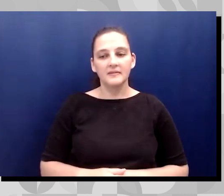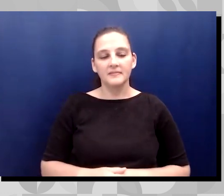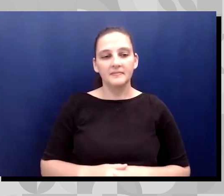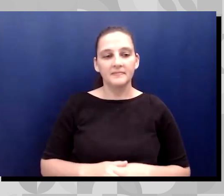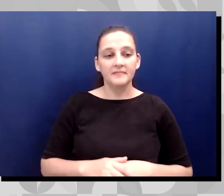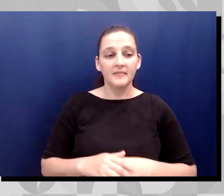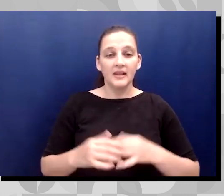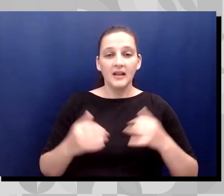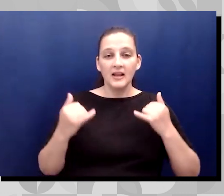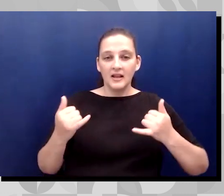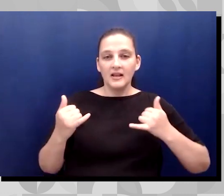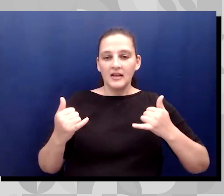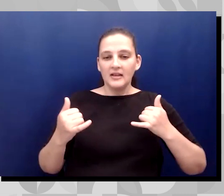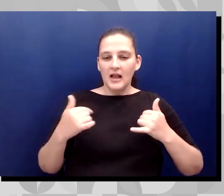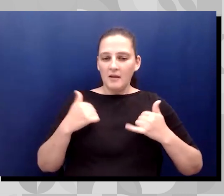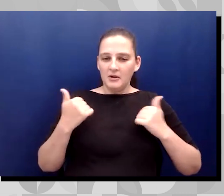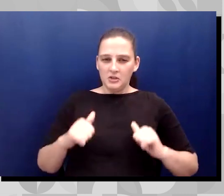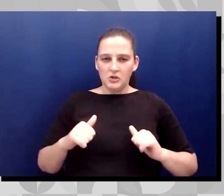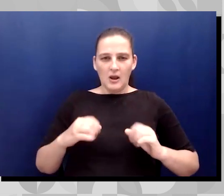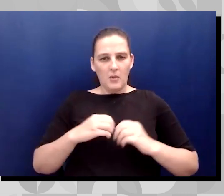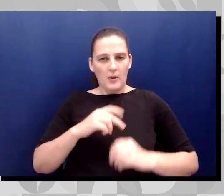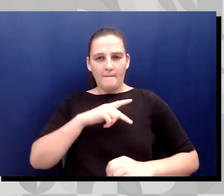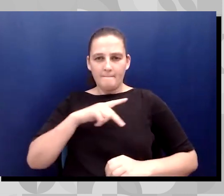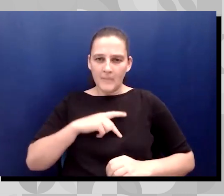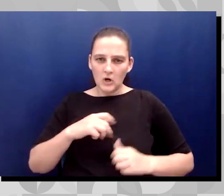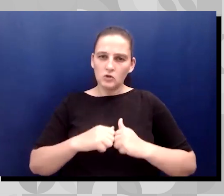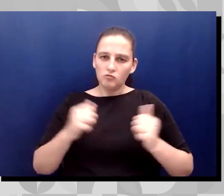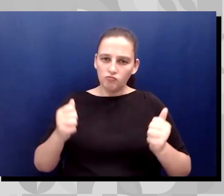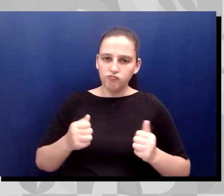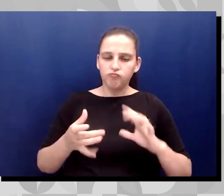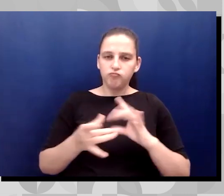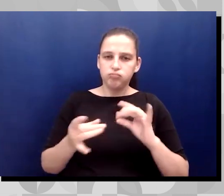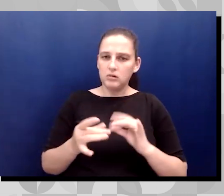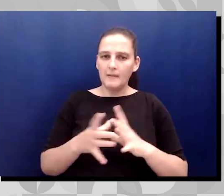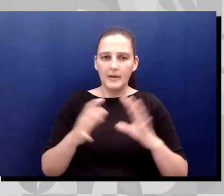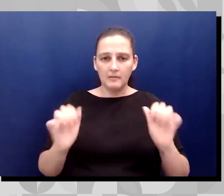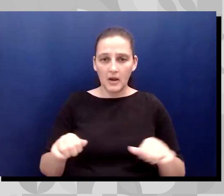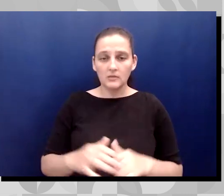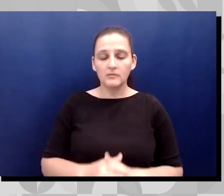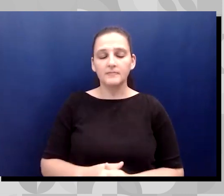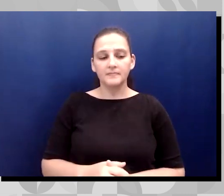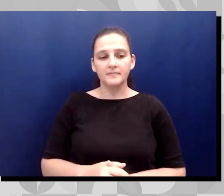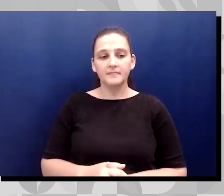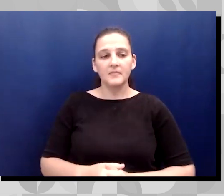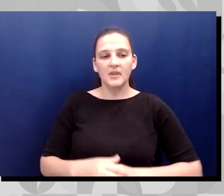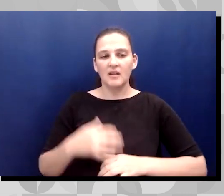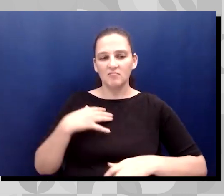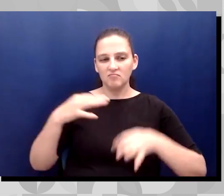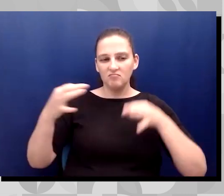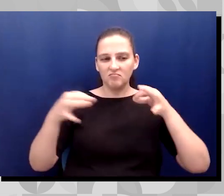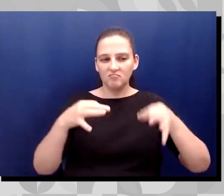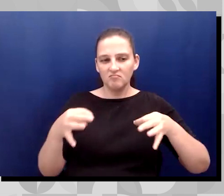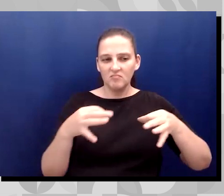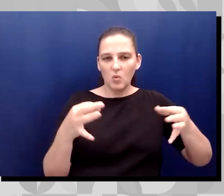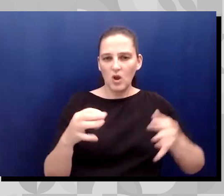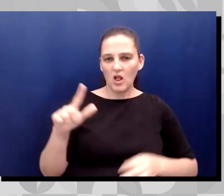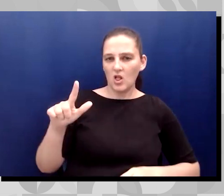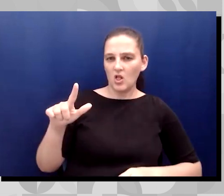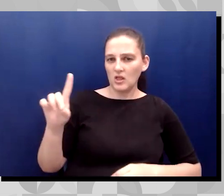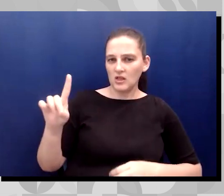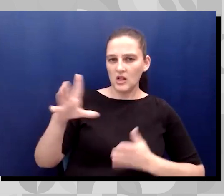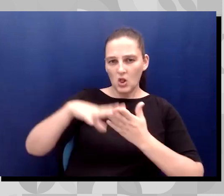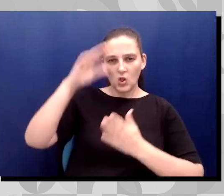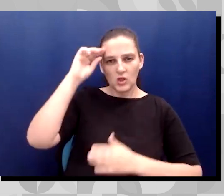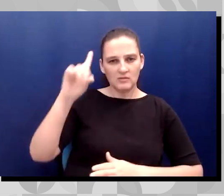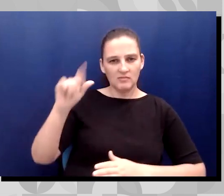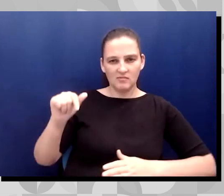as personal as possible. I am going to start off by defining what a learning disability is. And I'm